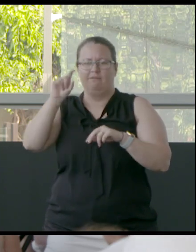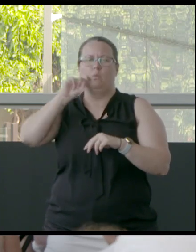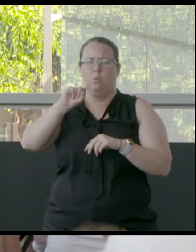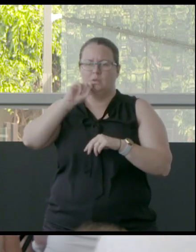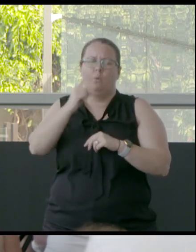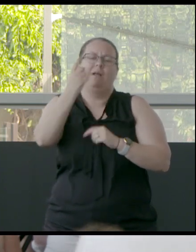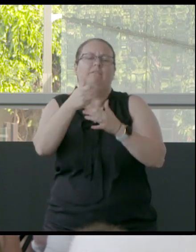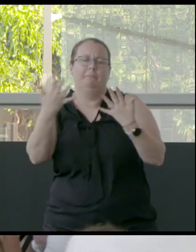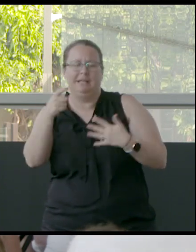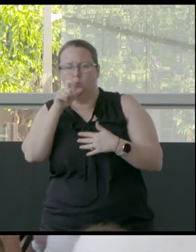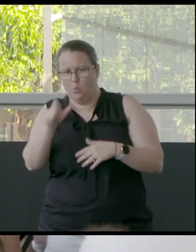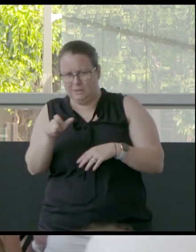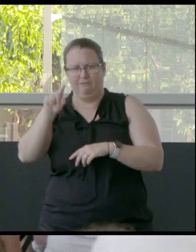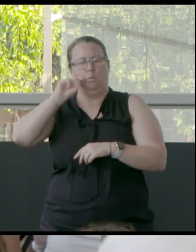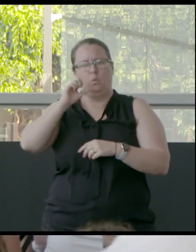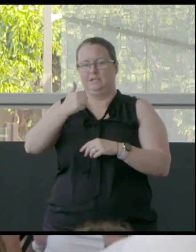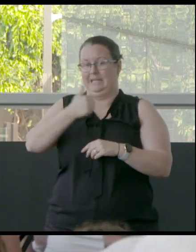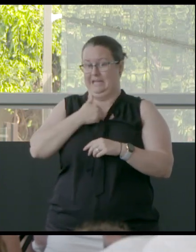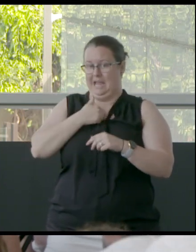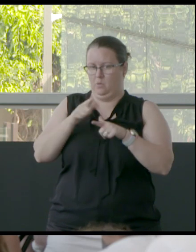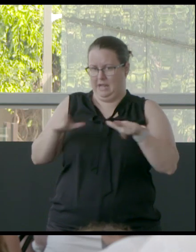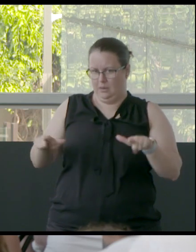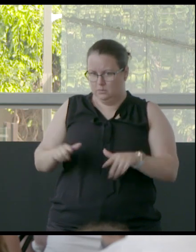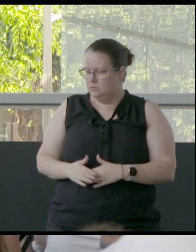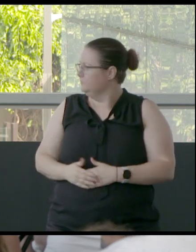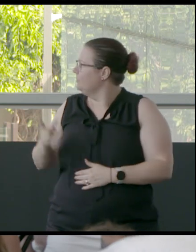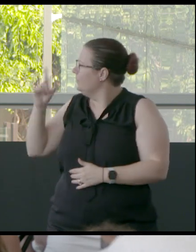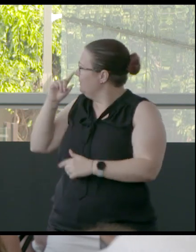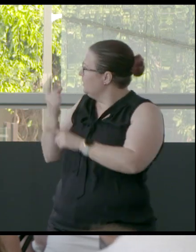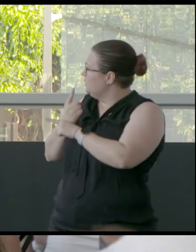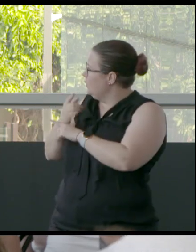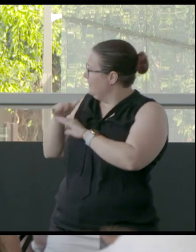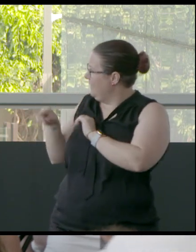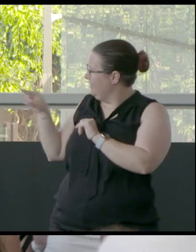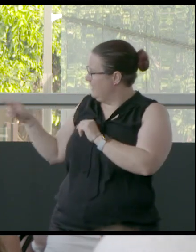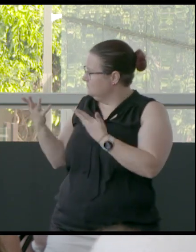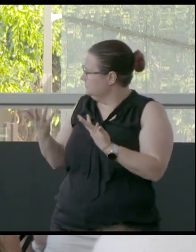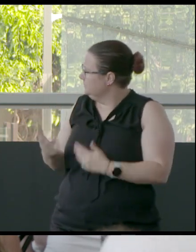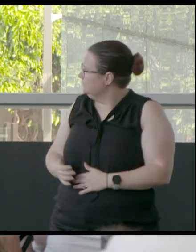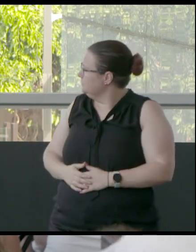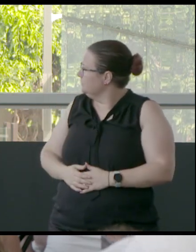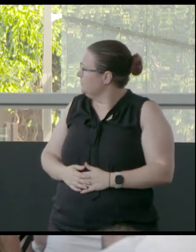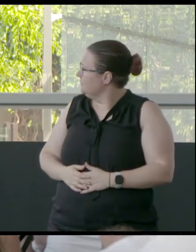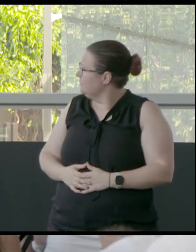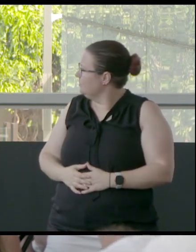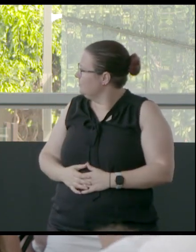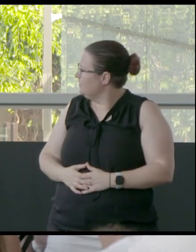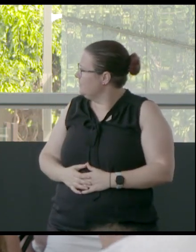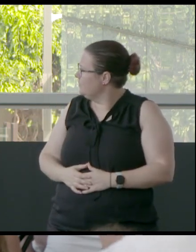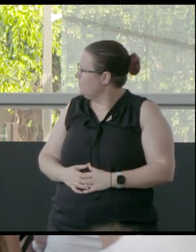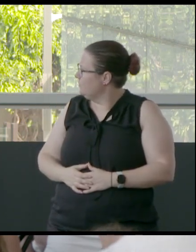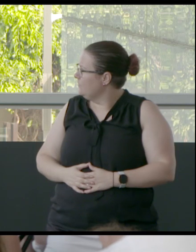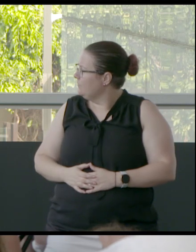for water. the words, yeah, in our language. So, maybe could you talk about that work in relation to the overall thesis of this exhibition? Sure. So,